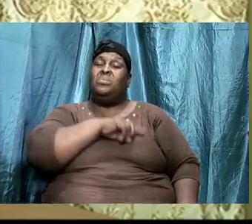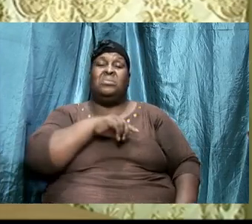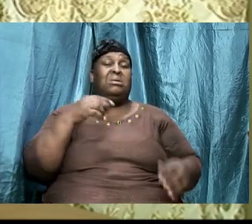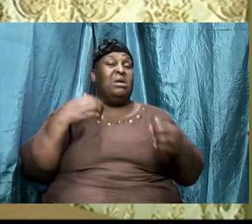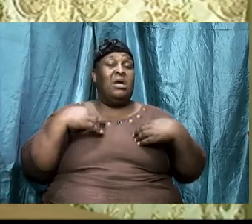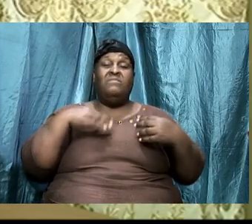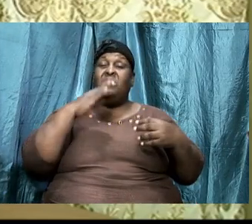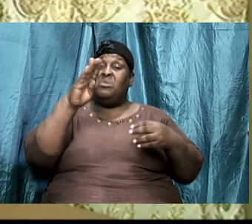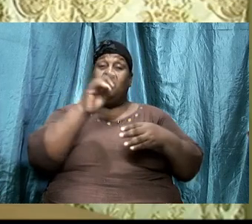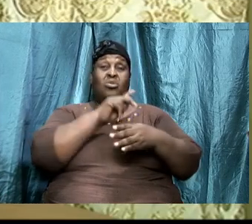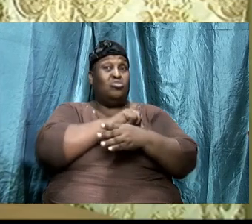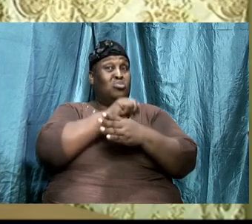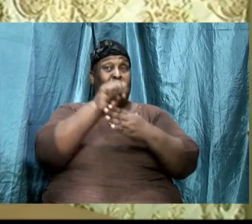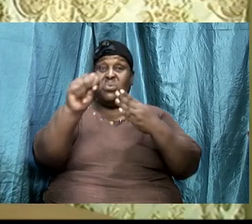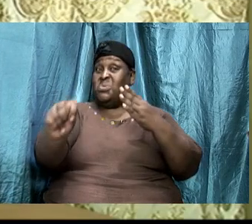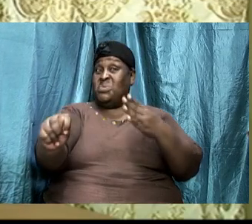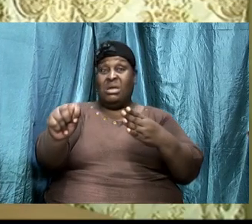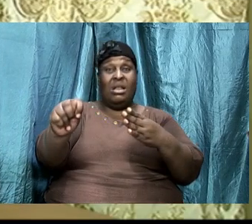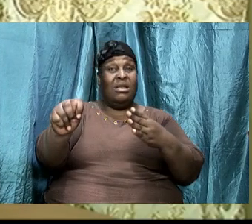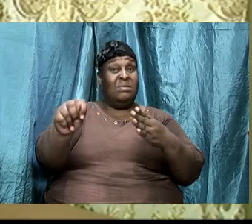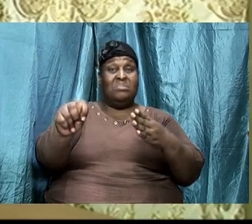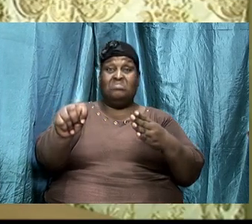cannot work like that